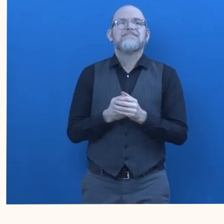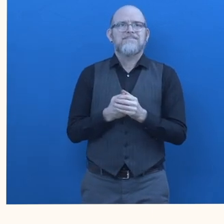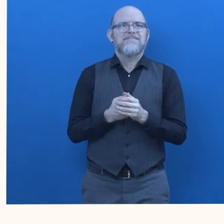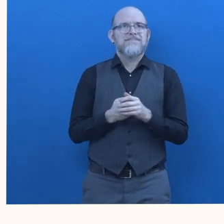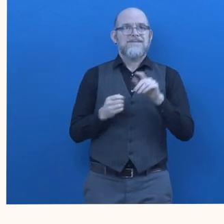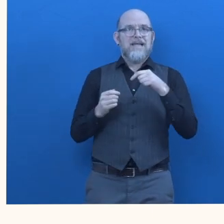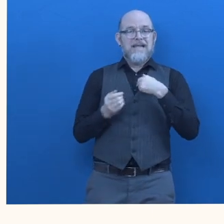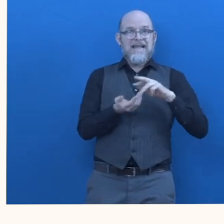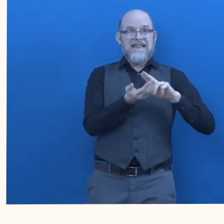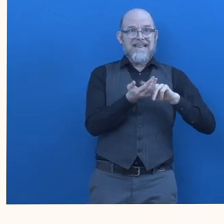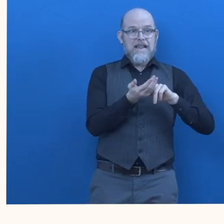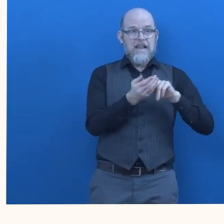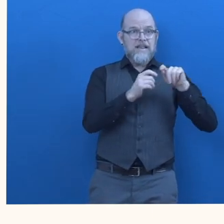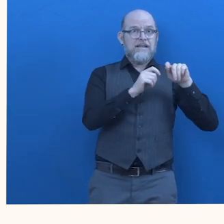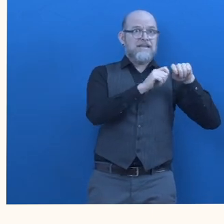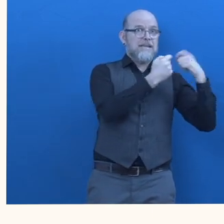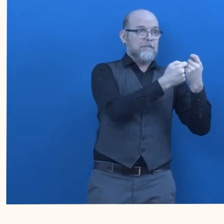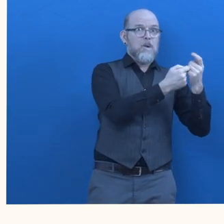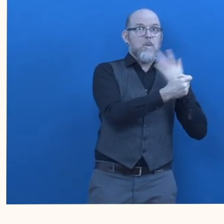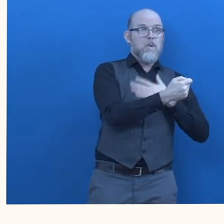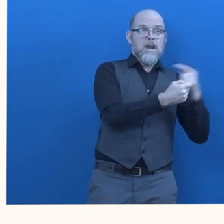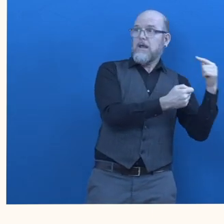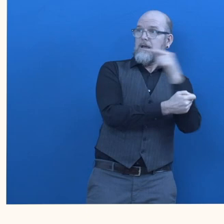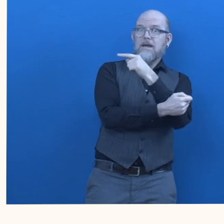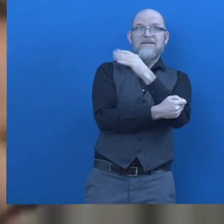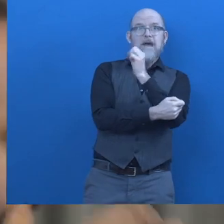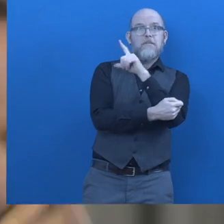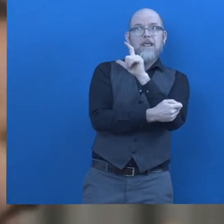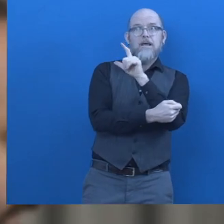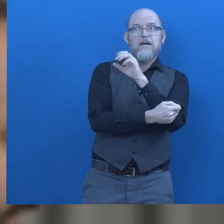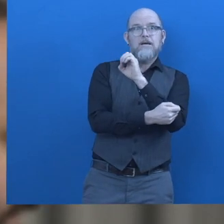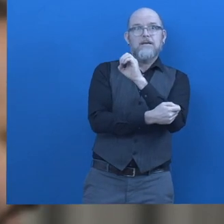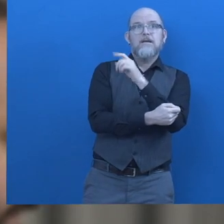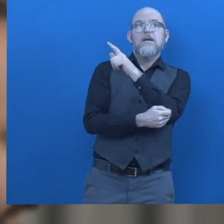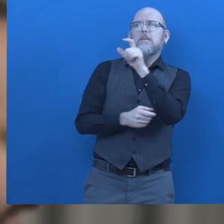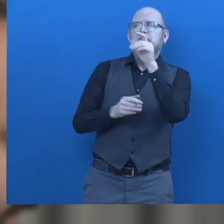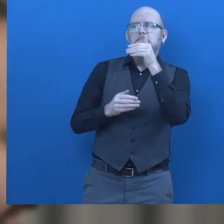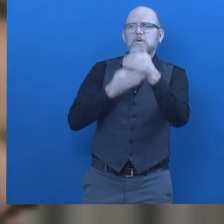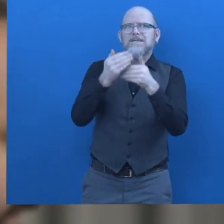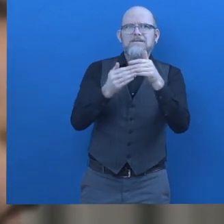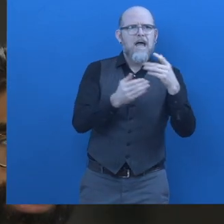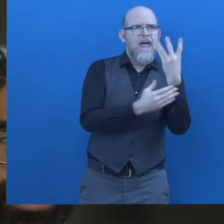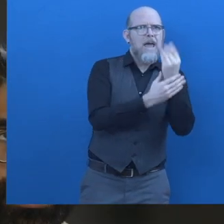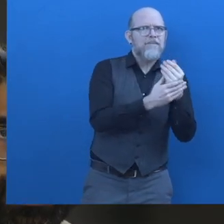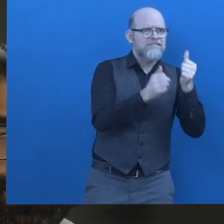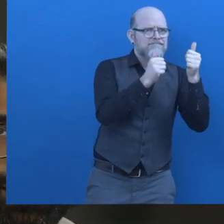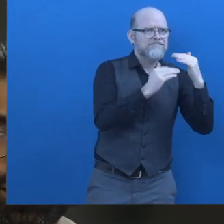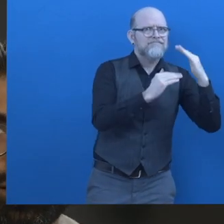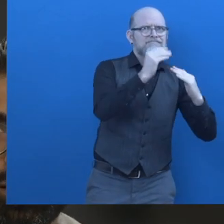fable as part of the process of building apps and websites accessibility is not a project